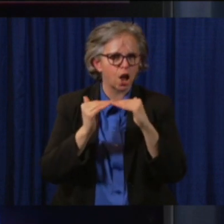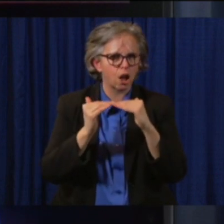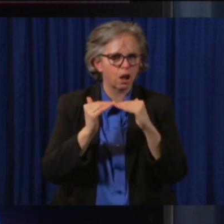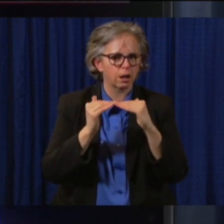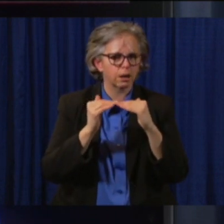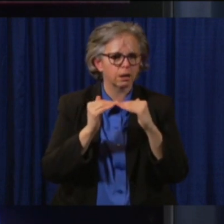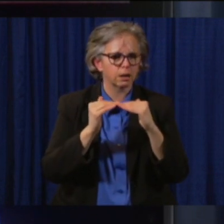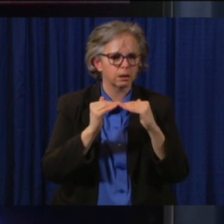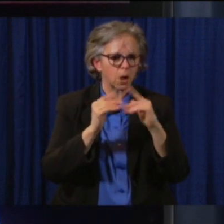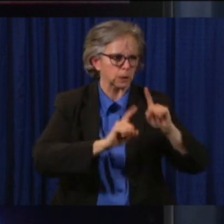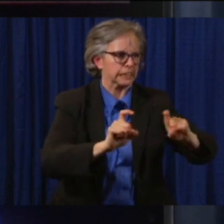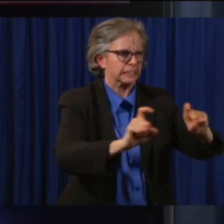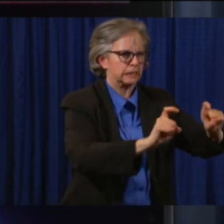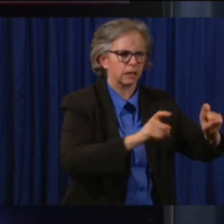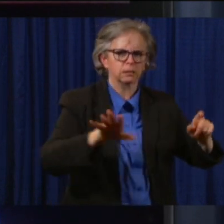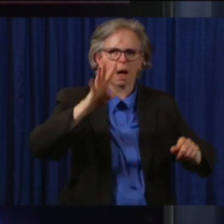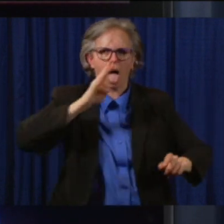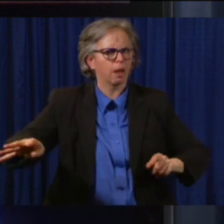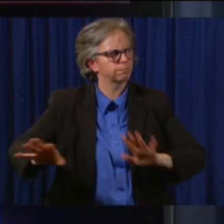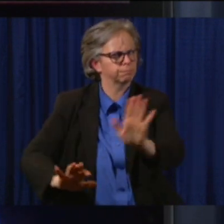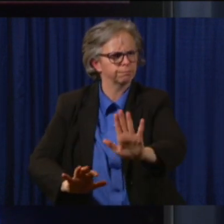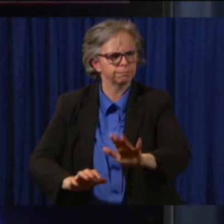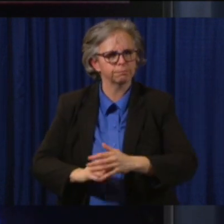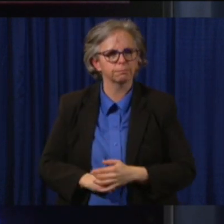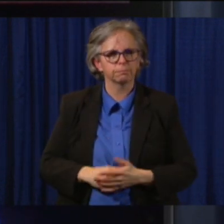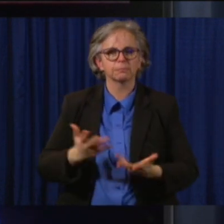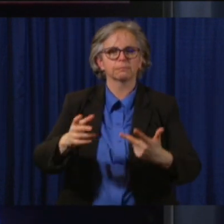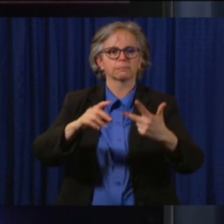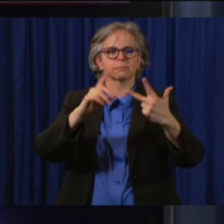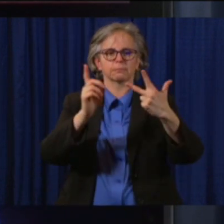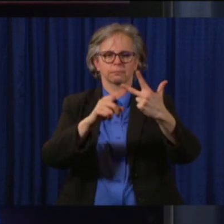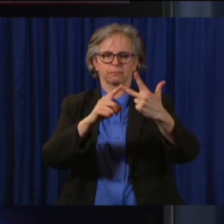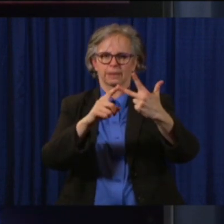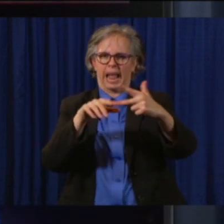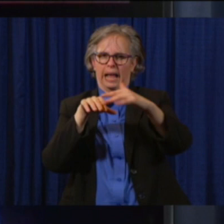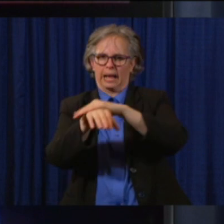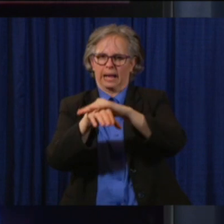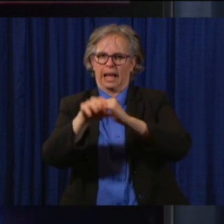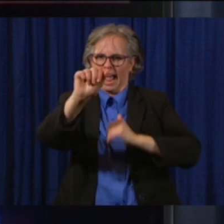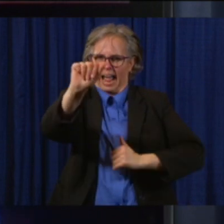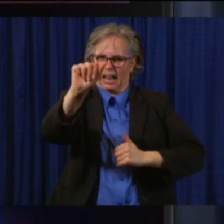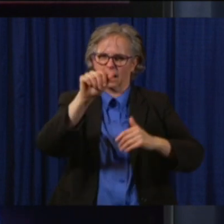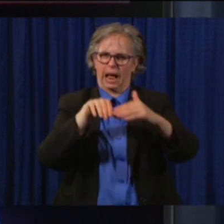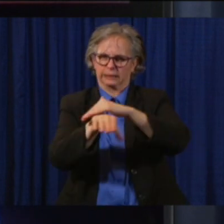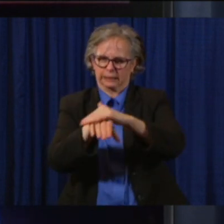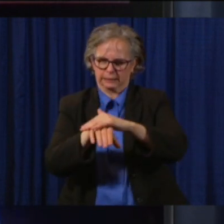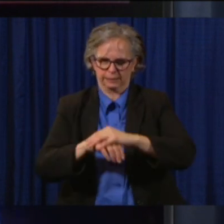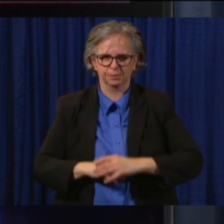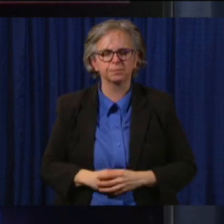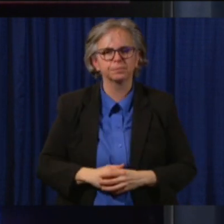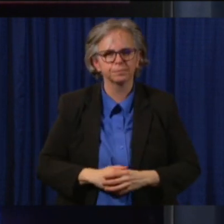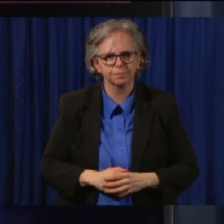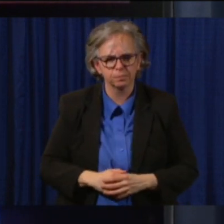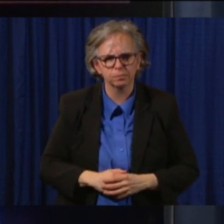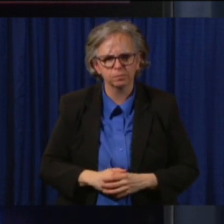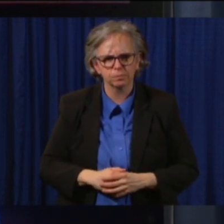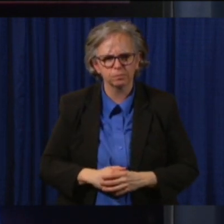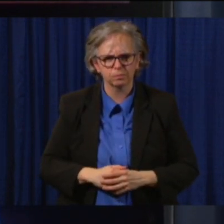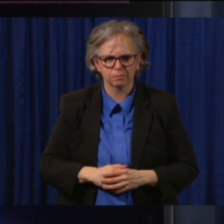area is accessibility and making sure that through our federally qualified health centers,